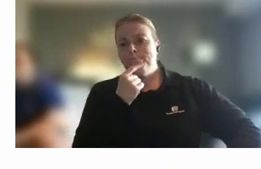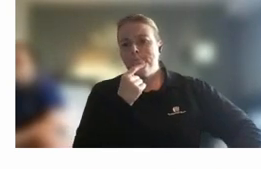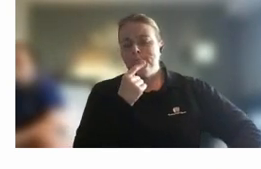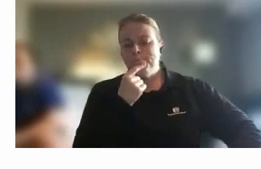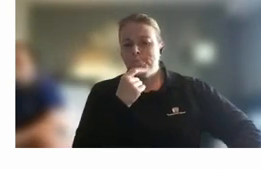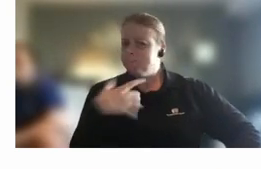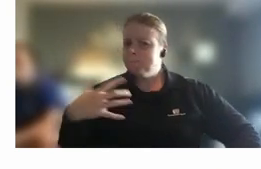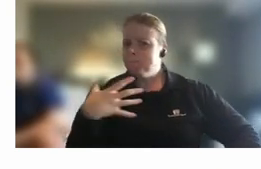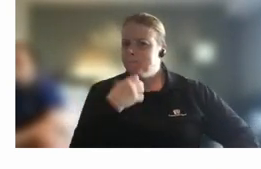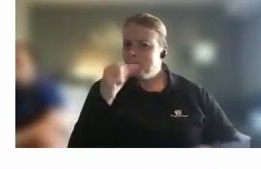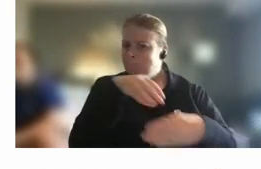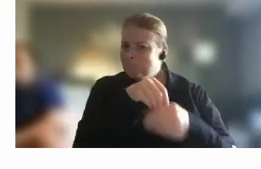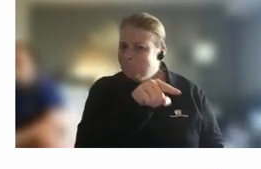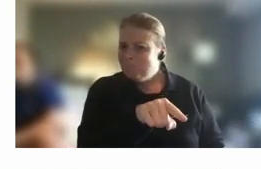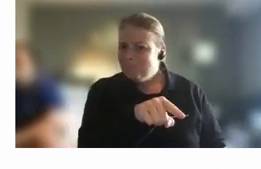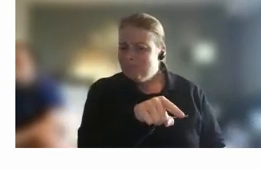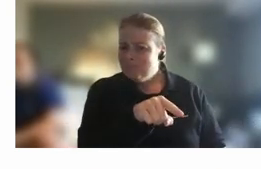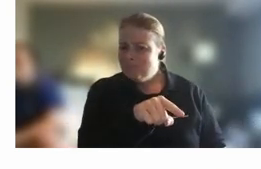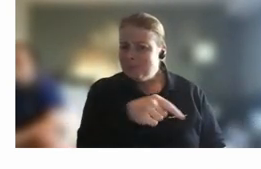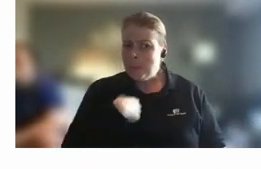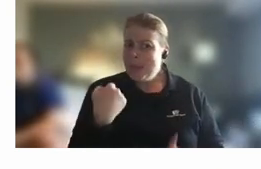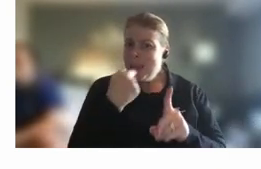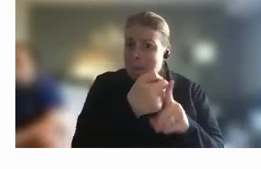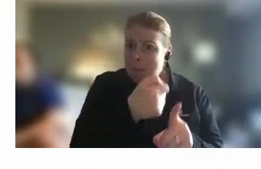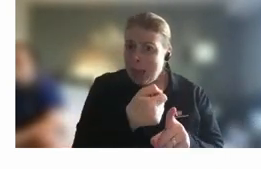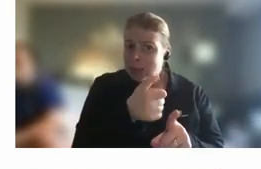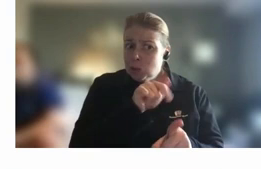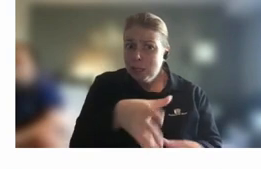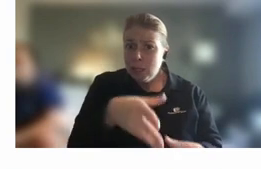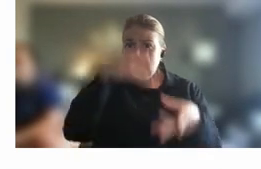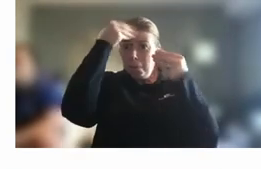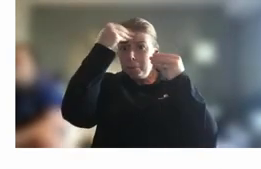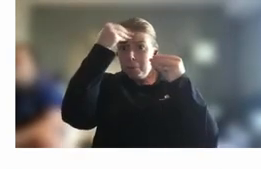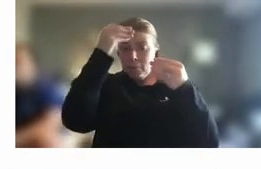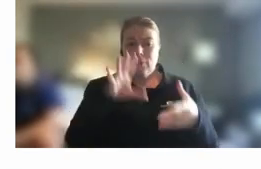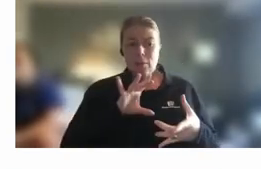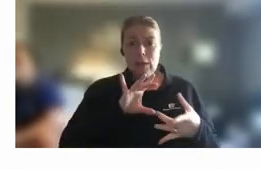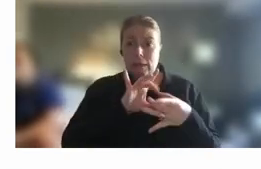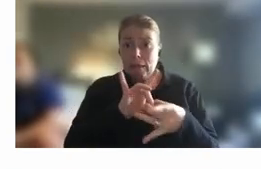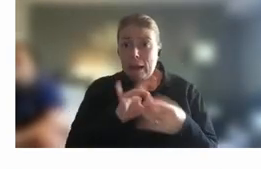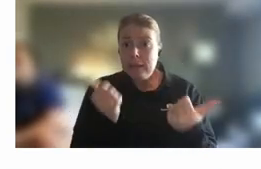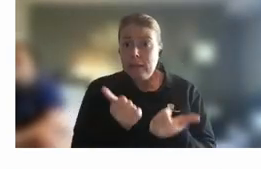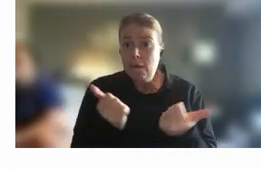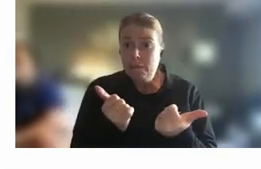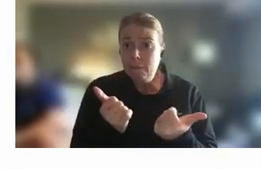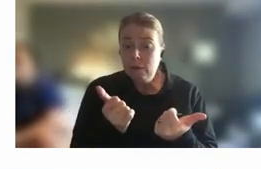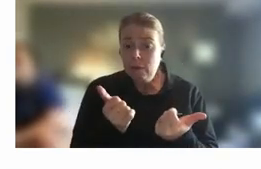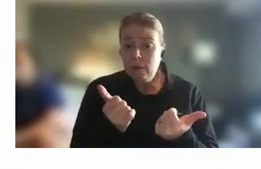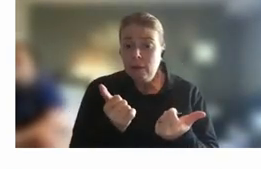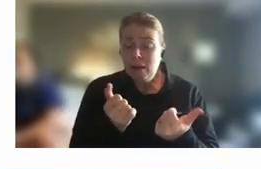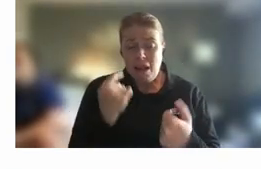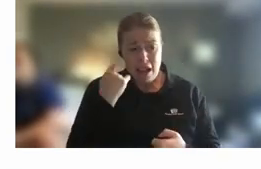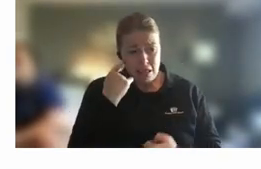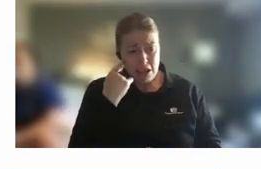need to be there am i going to have an impact am i going to learn something am i going to connect to people you know asking those sort of basic questions and actually coming to the